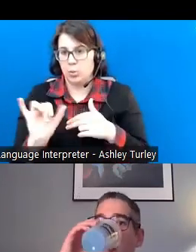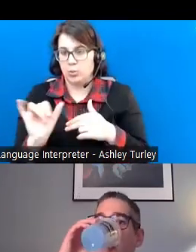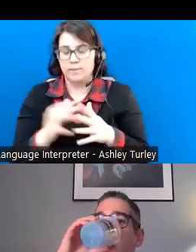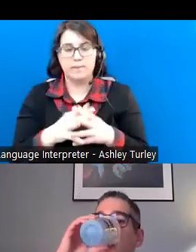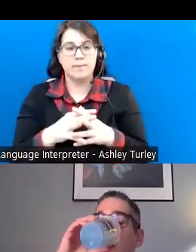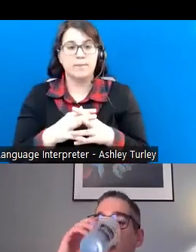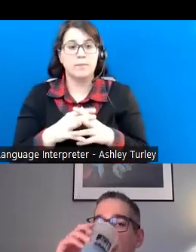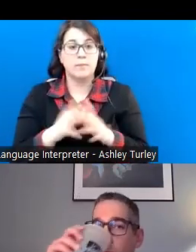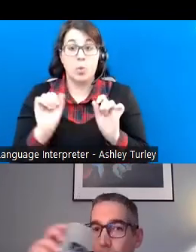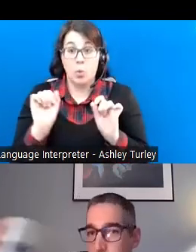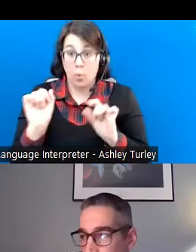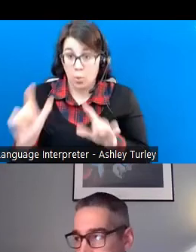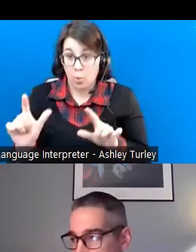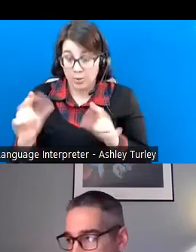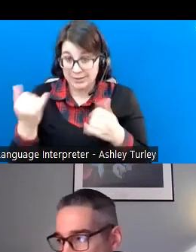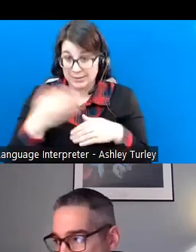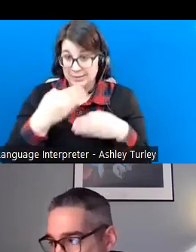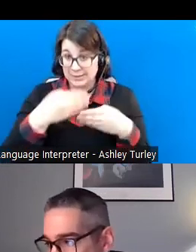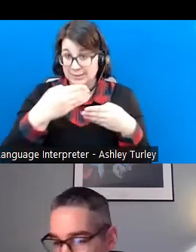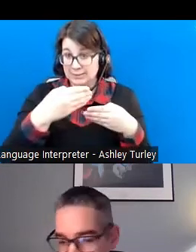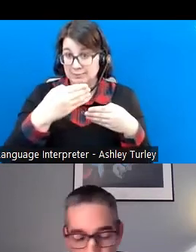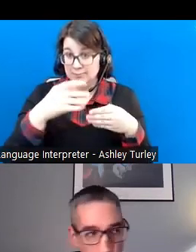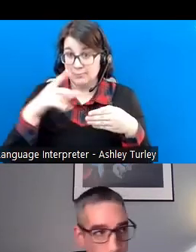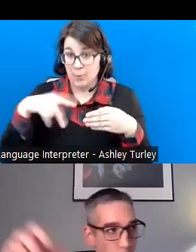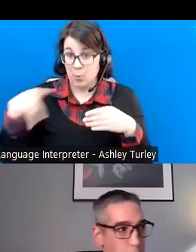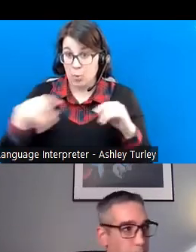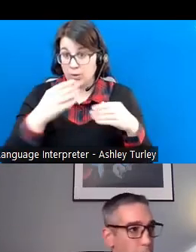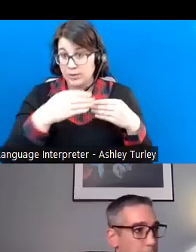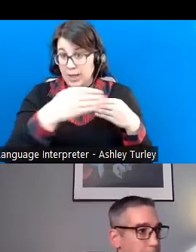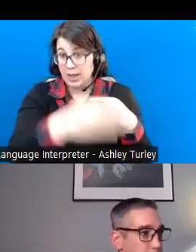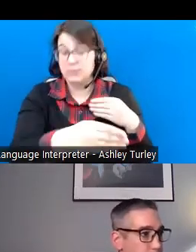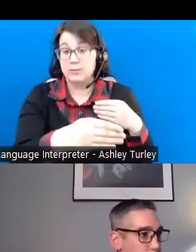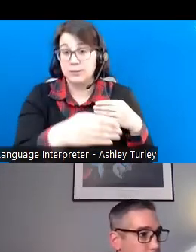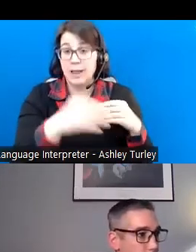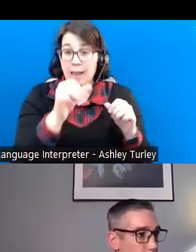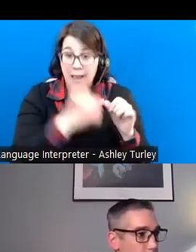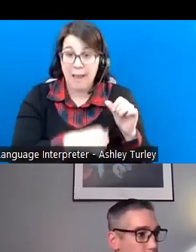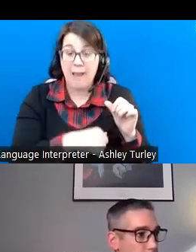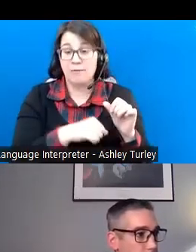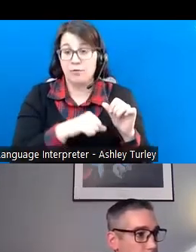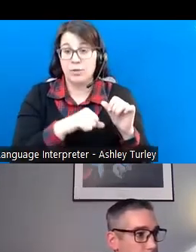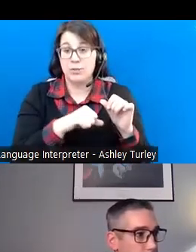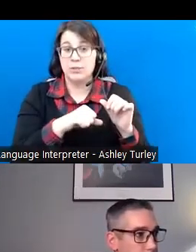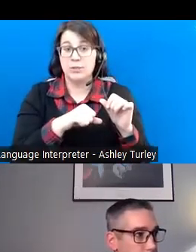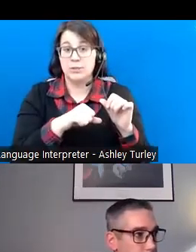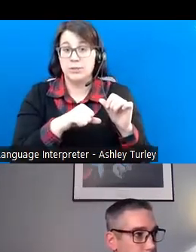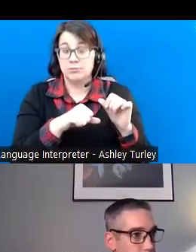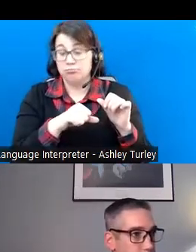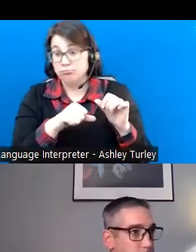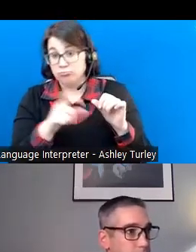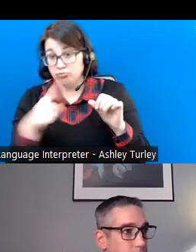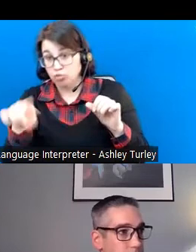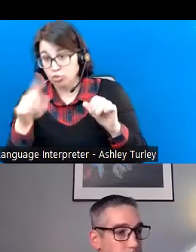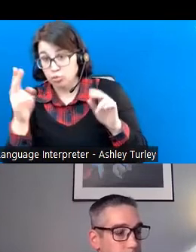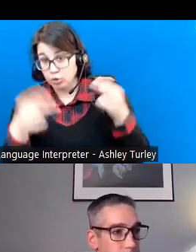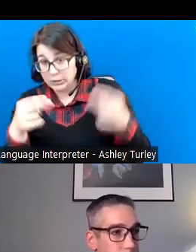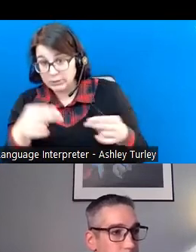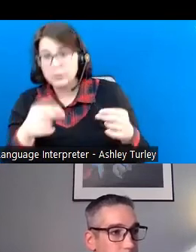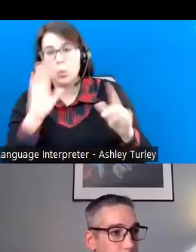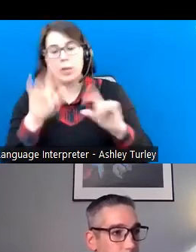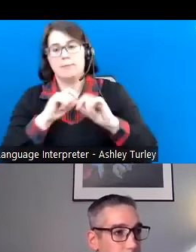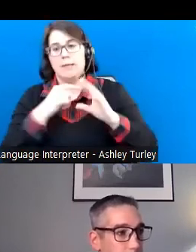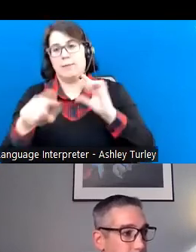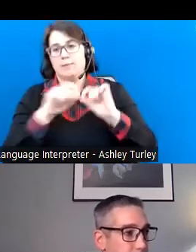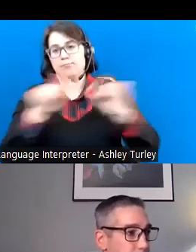the slide deck for today's presentation, every registered participant will receive this slide deck via email. So I'm going to go ahead